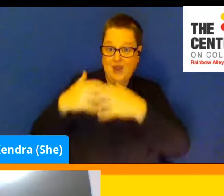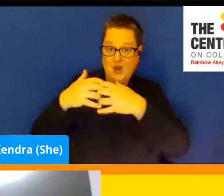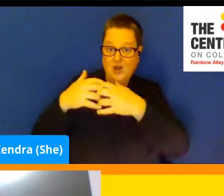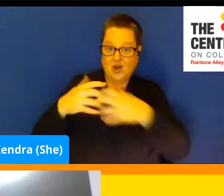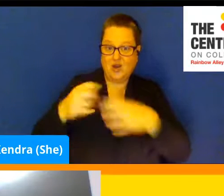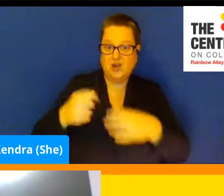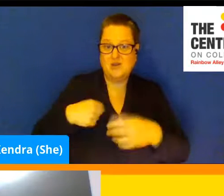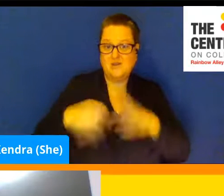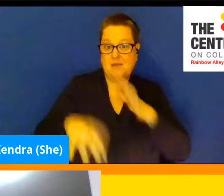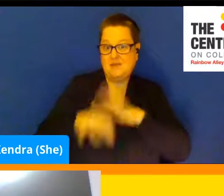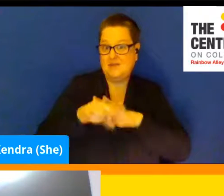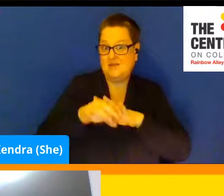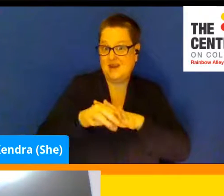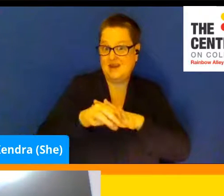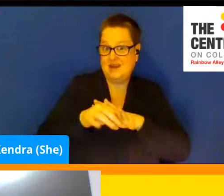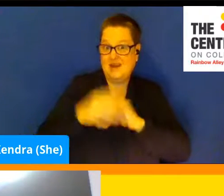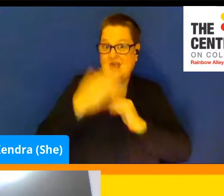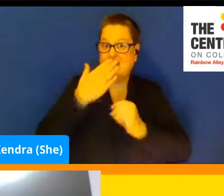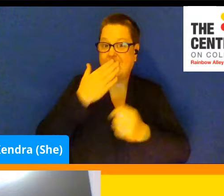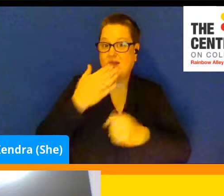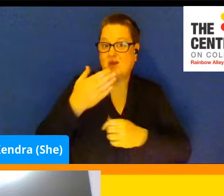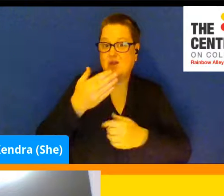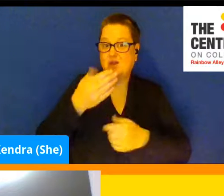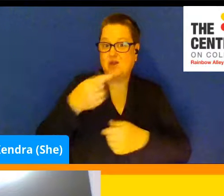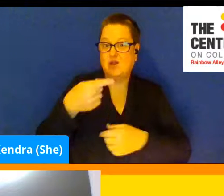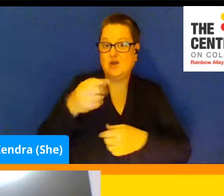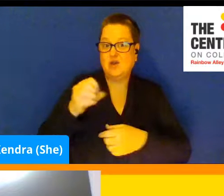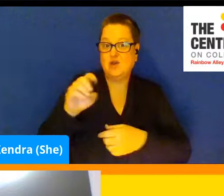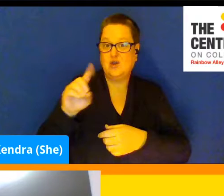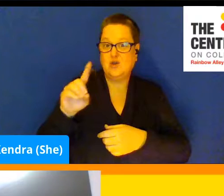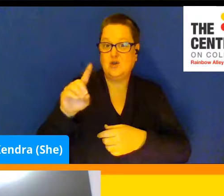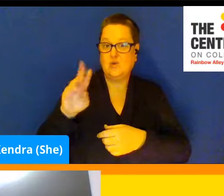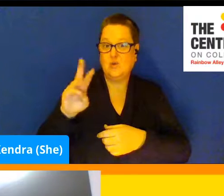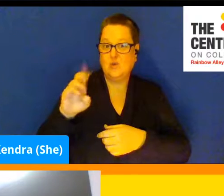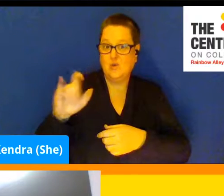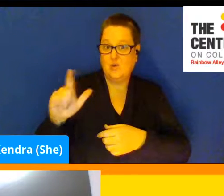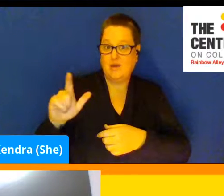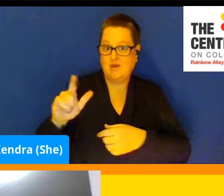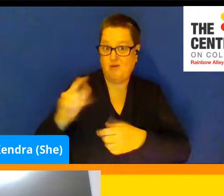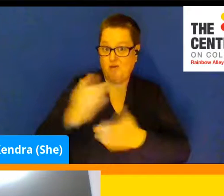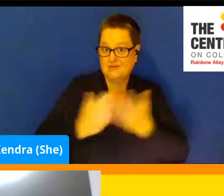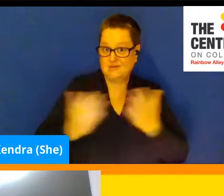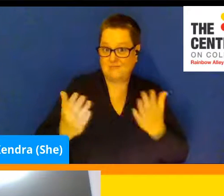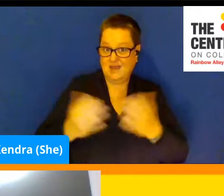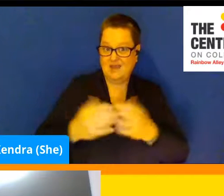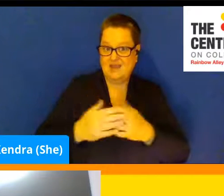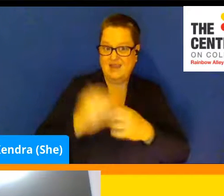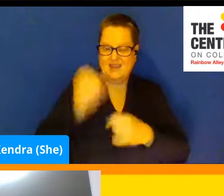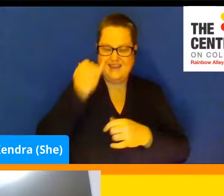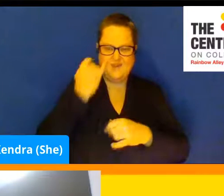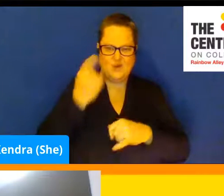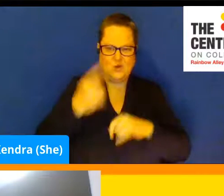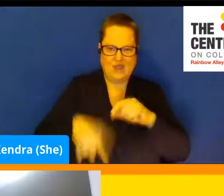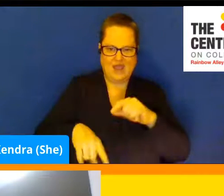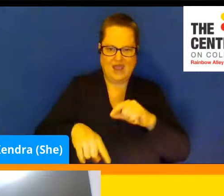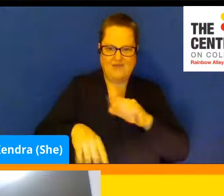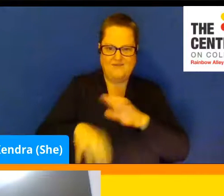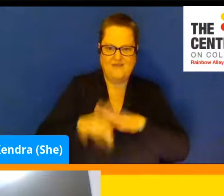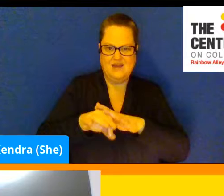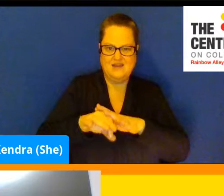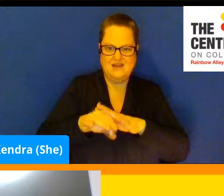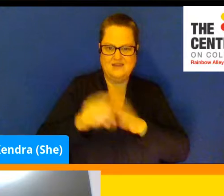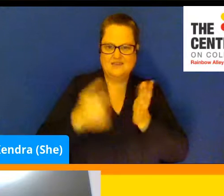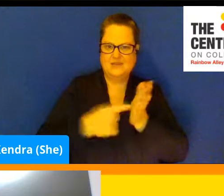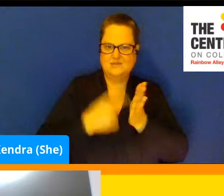like Goodwill for five dollars if you're lucky. If you can't find one there, you can sometimes